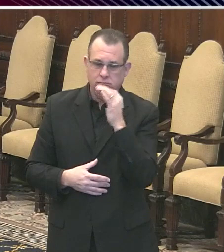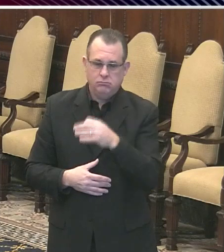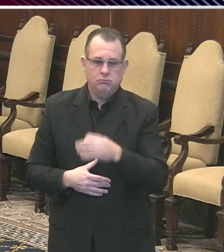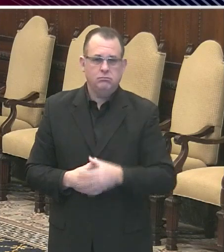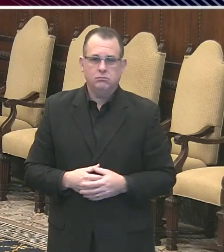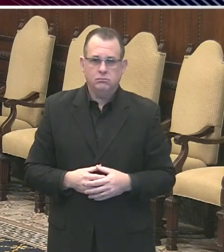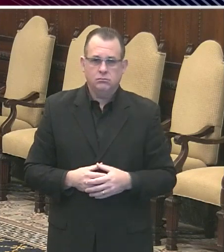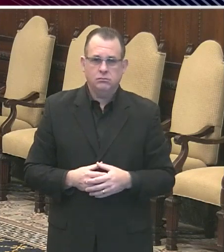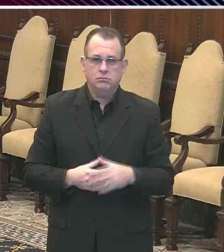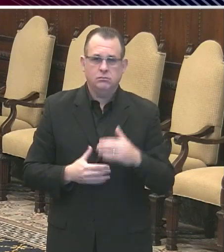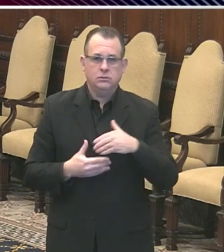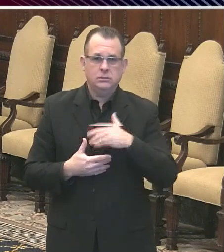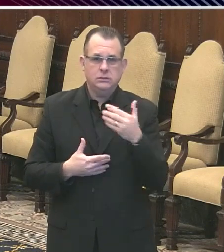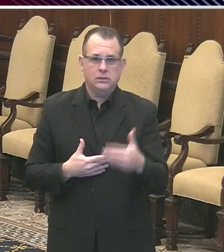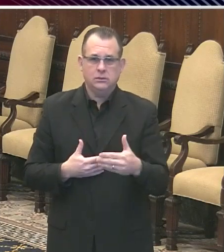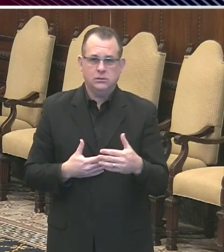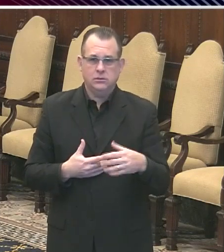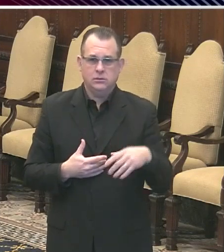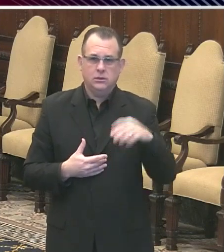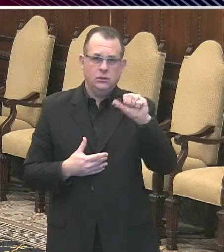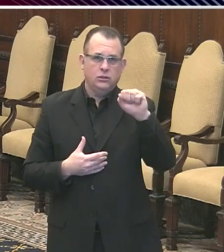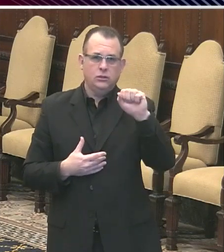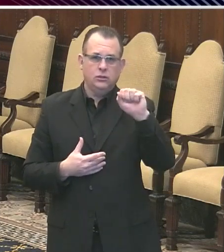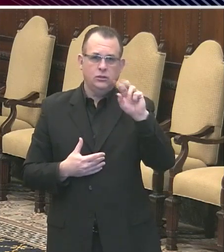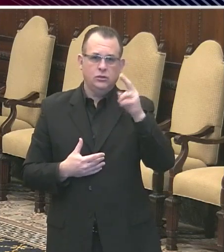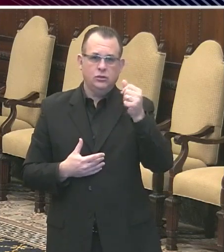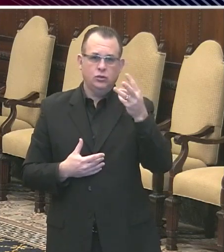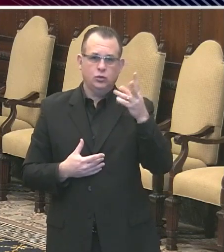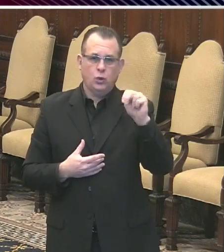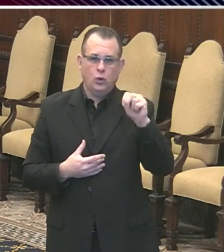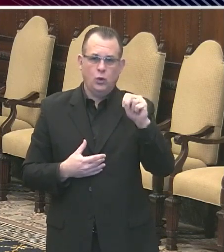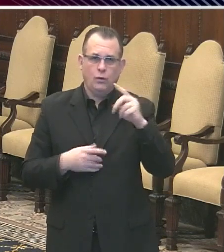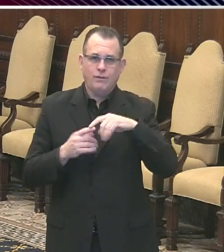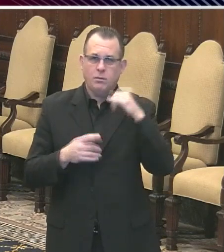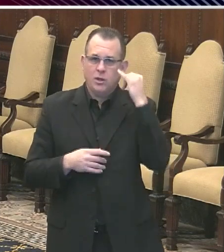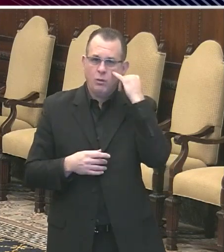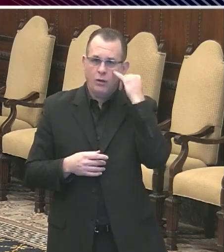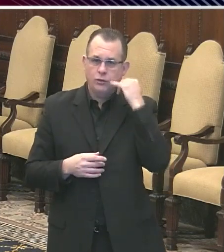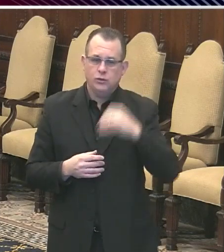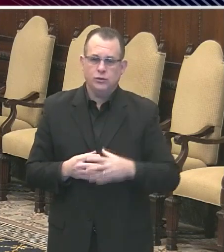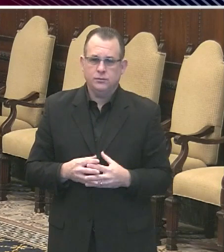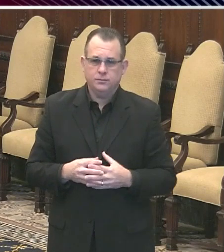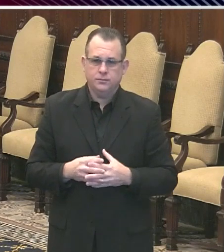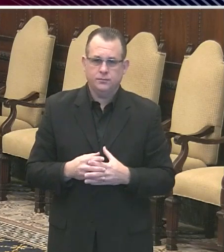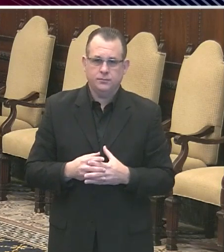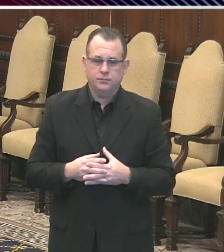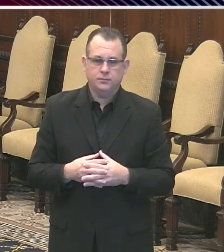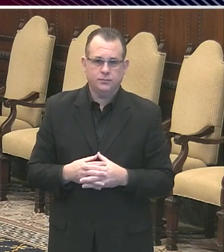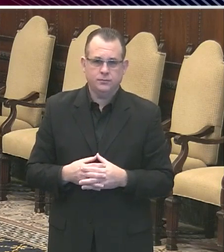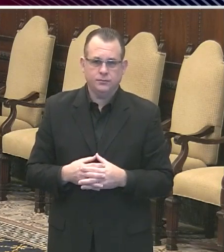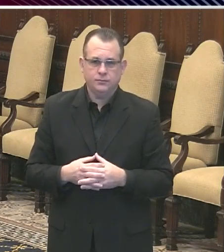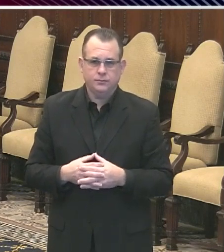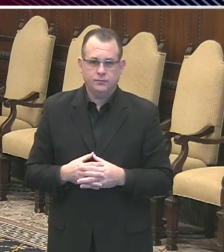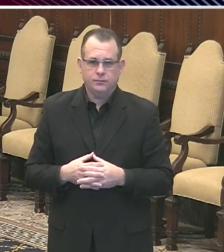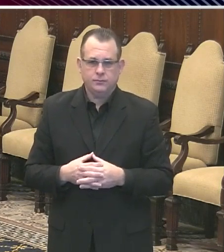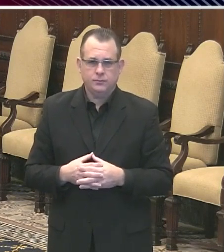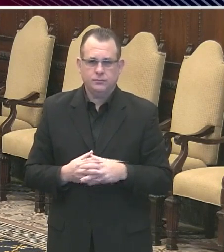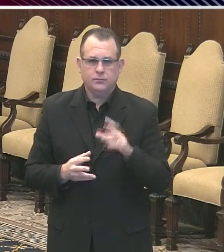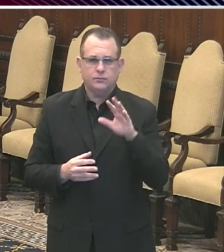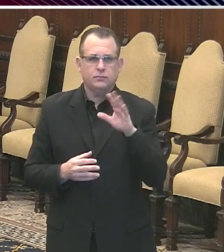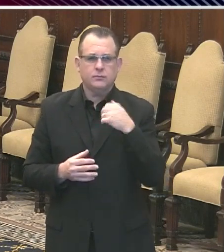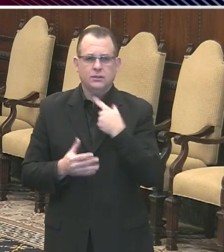Let's go now back to Sean Walsh of the Inquirer. Thanks. I just wanted to get an update in the question I asked last week.